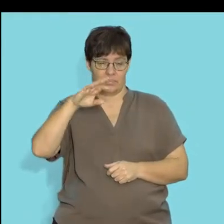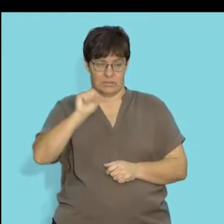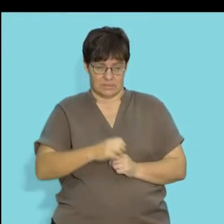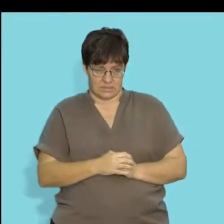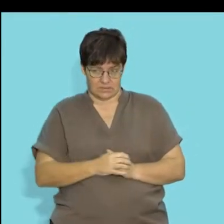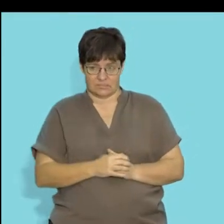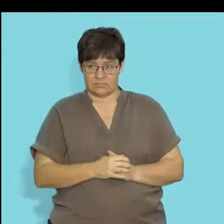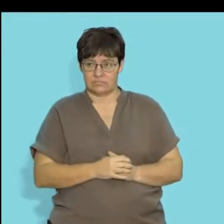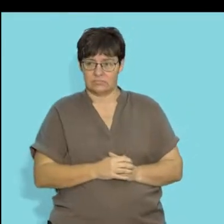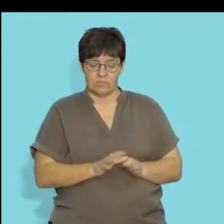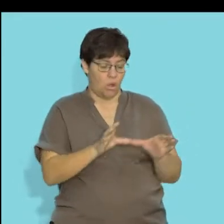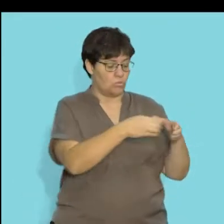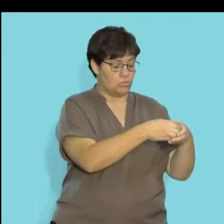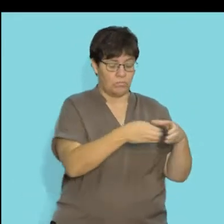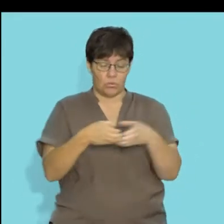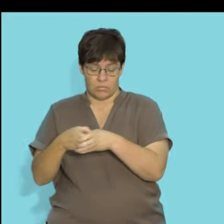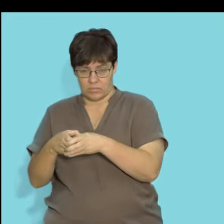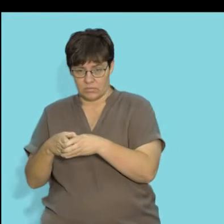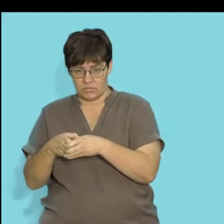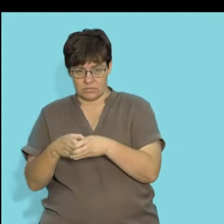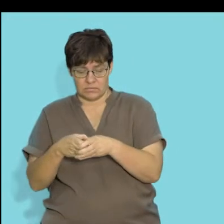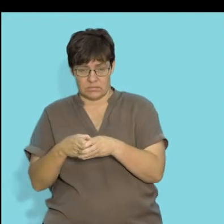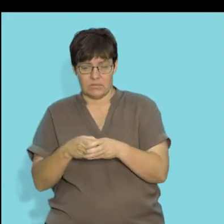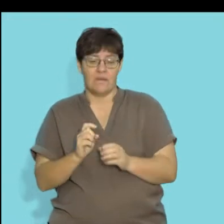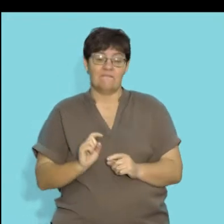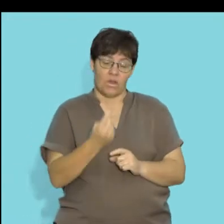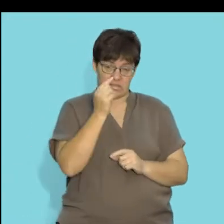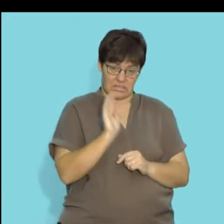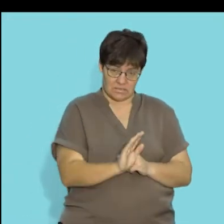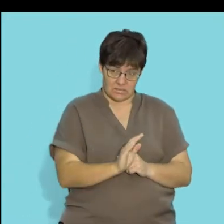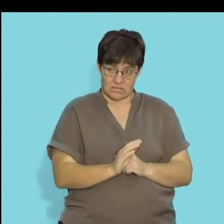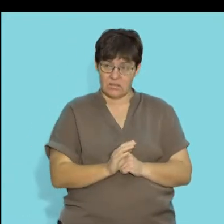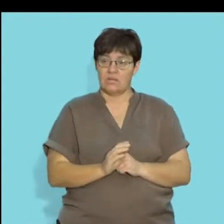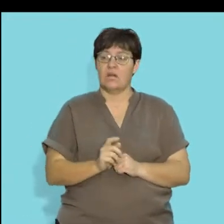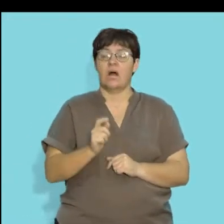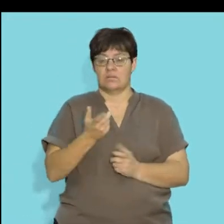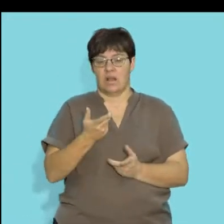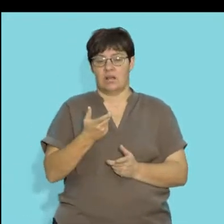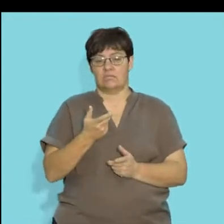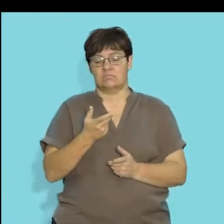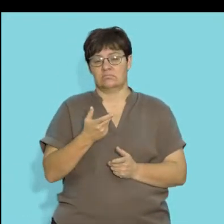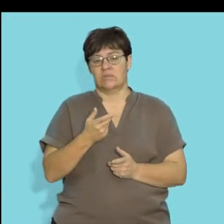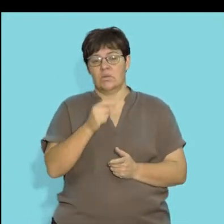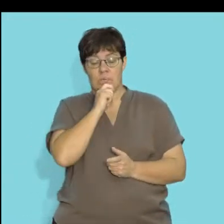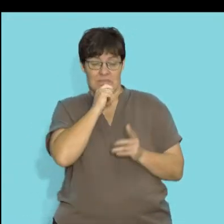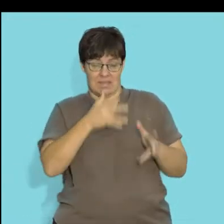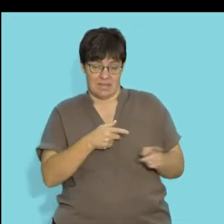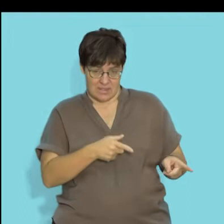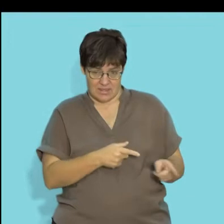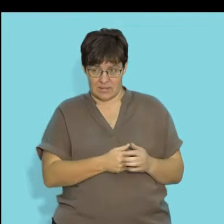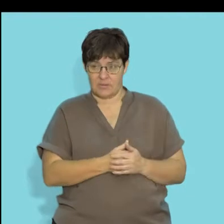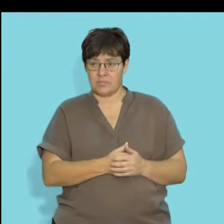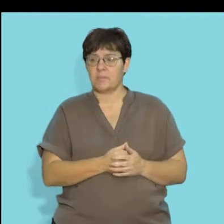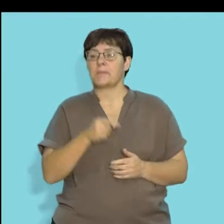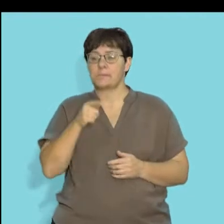So, these are groups of individuals that first group we look at are the consumers, and these are the first group of heterotrophs.